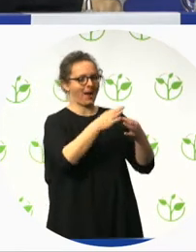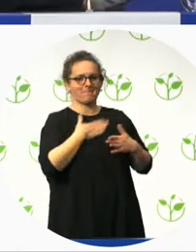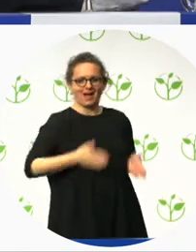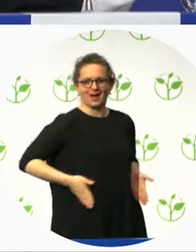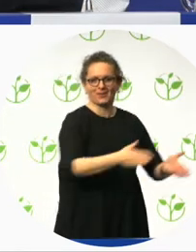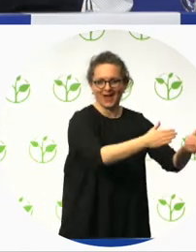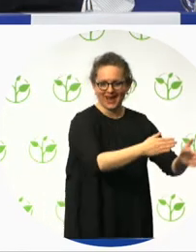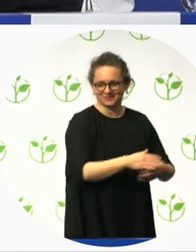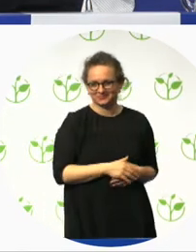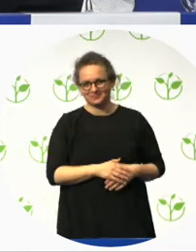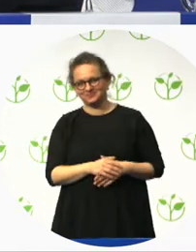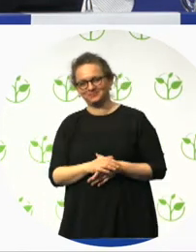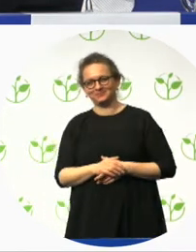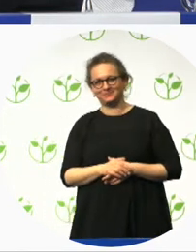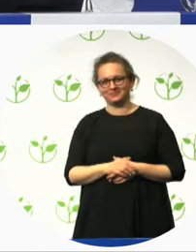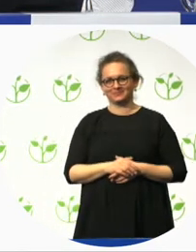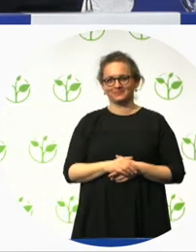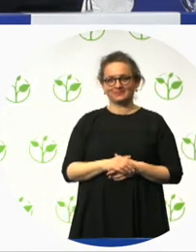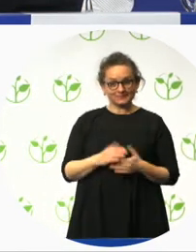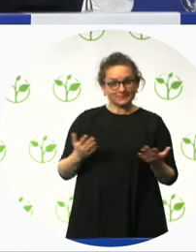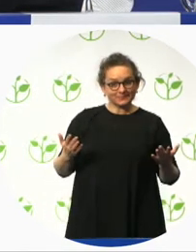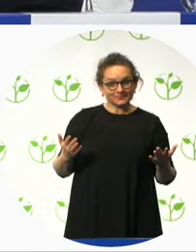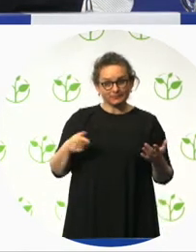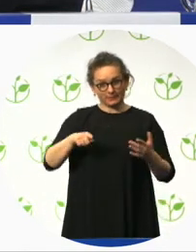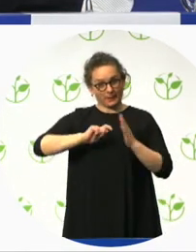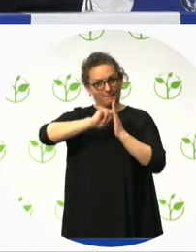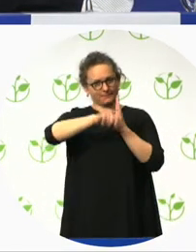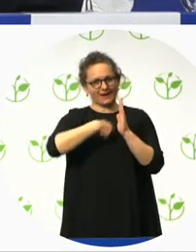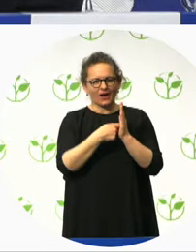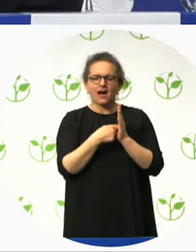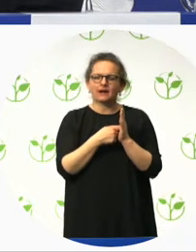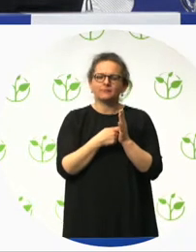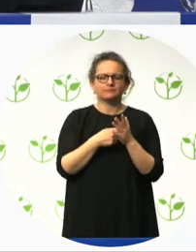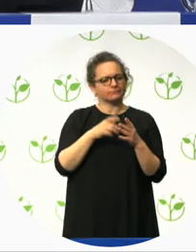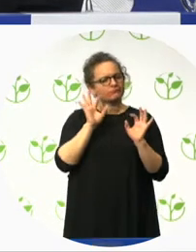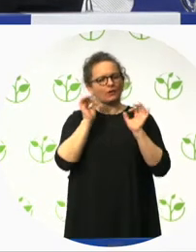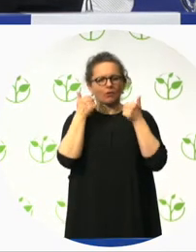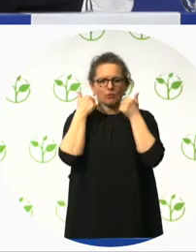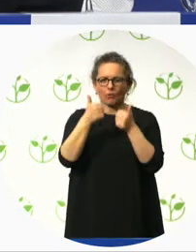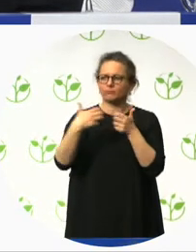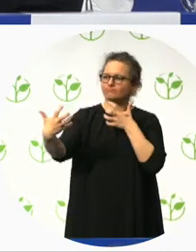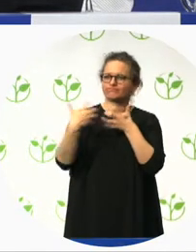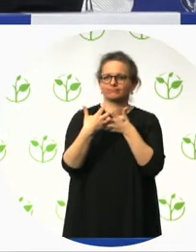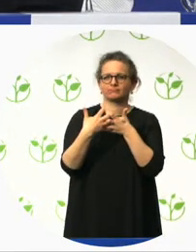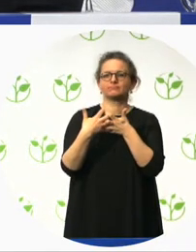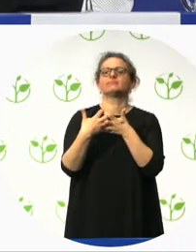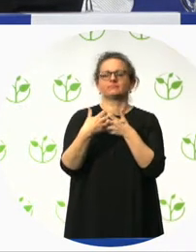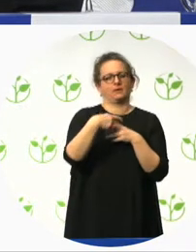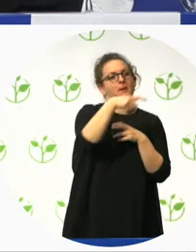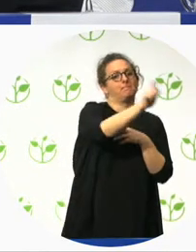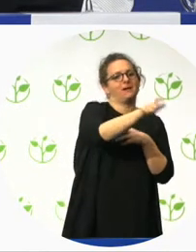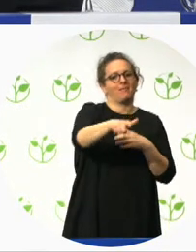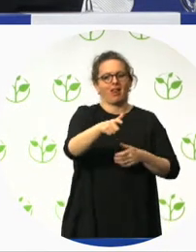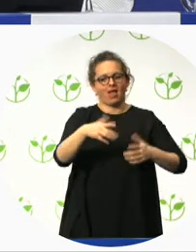So this project was also specifically designed for wheelchair athletes. One of the stakeholders was the Mary Free Bed